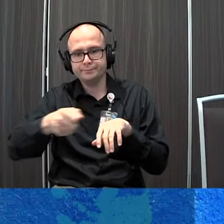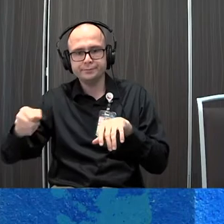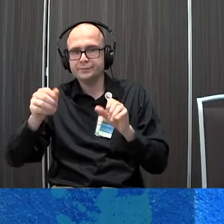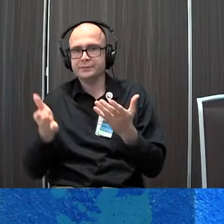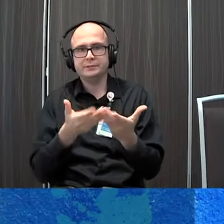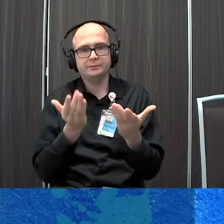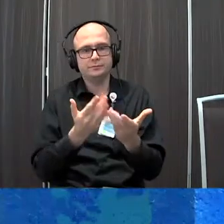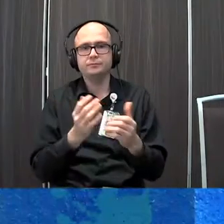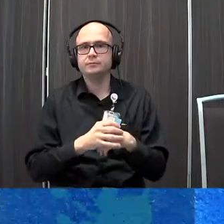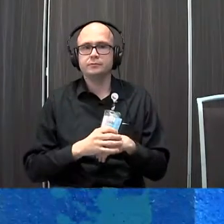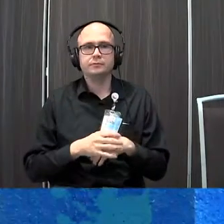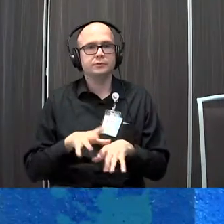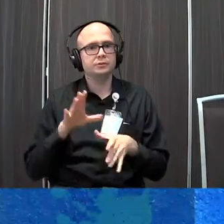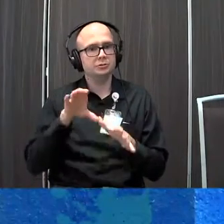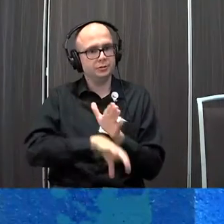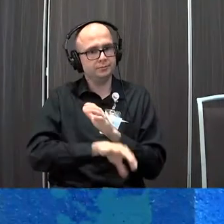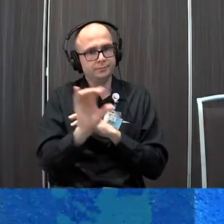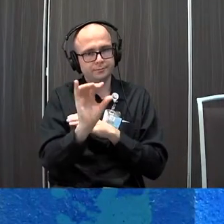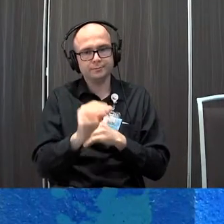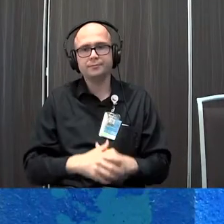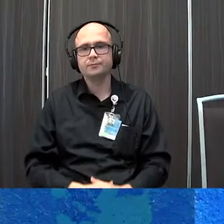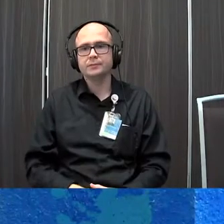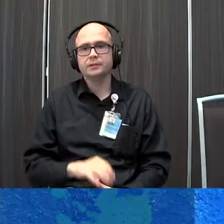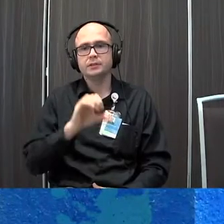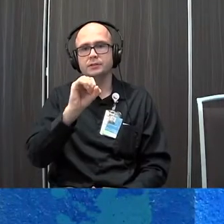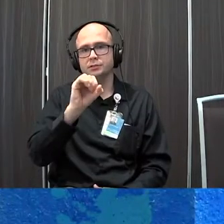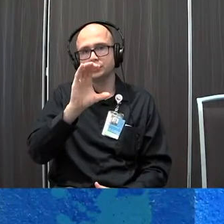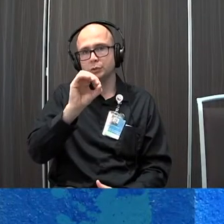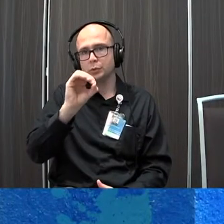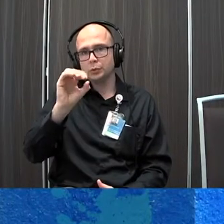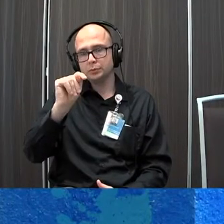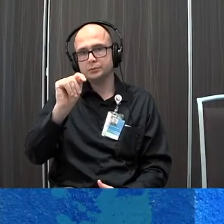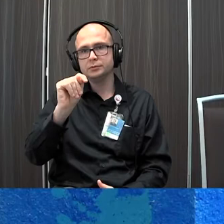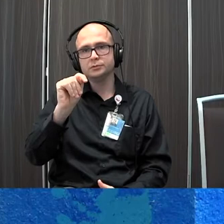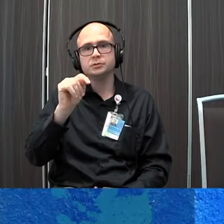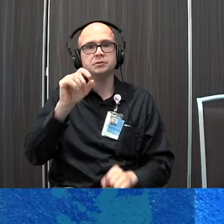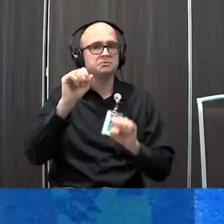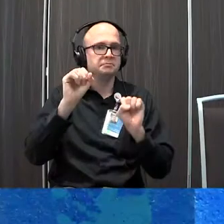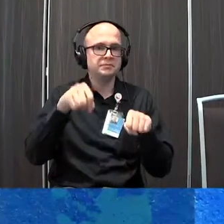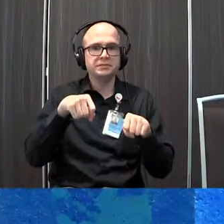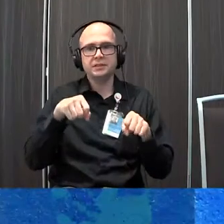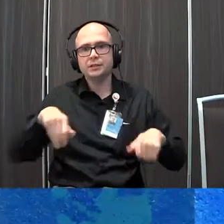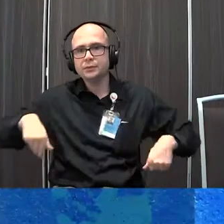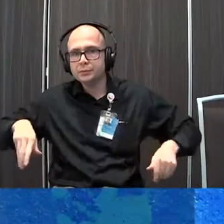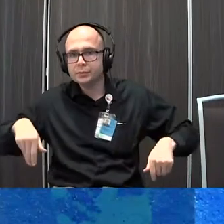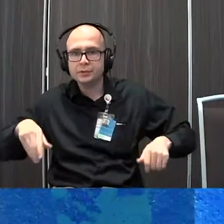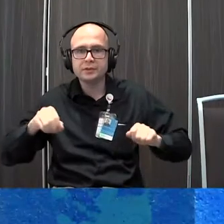and they're a very low cost item the scoot is you could use it as a little bit of a wheeled mobility they can sit in it they can lay